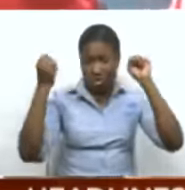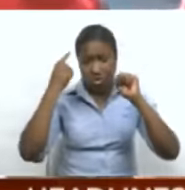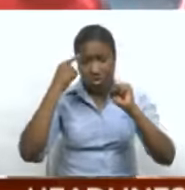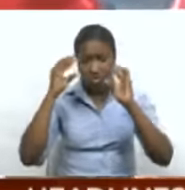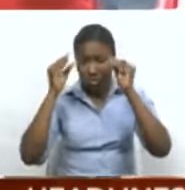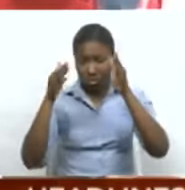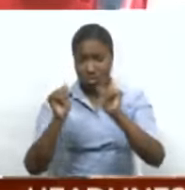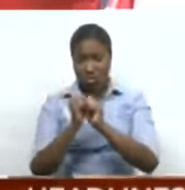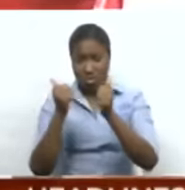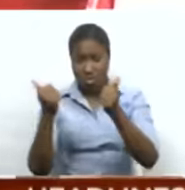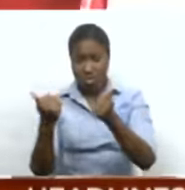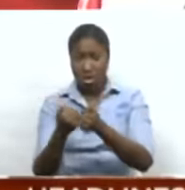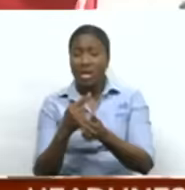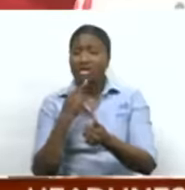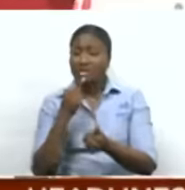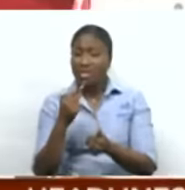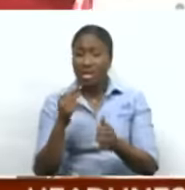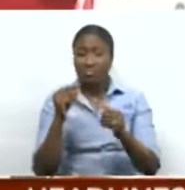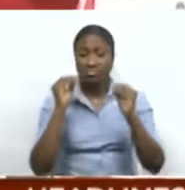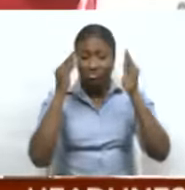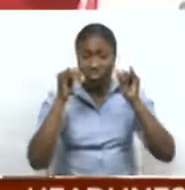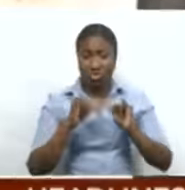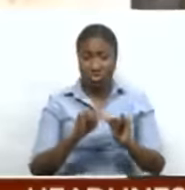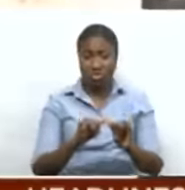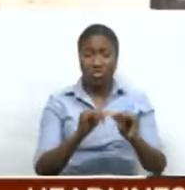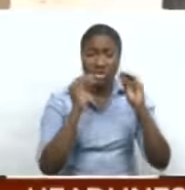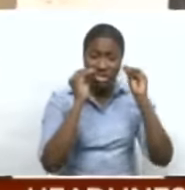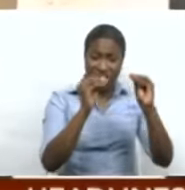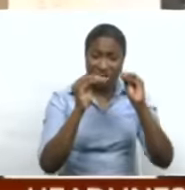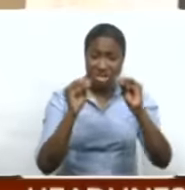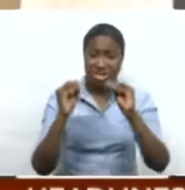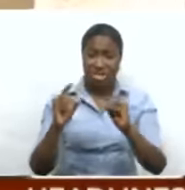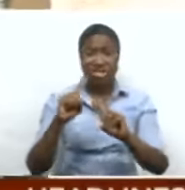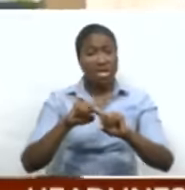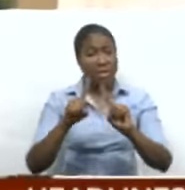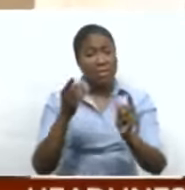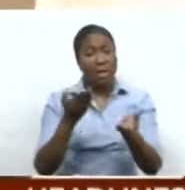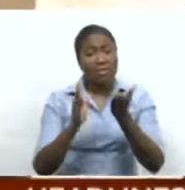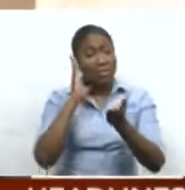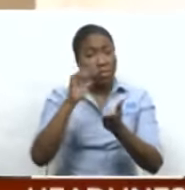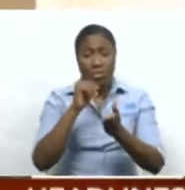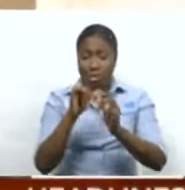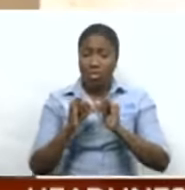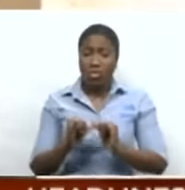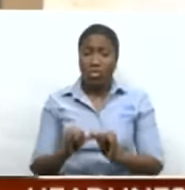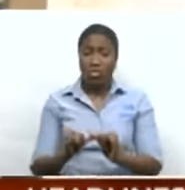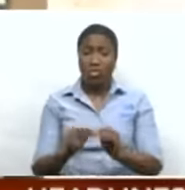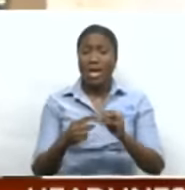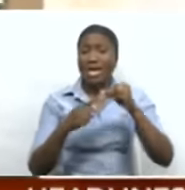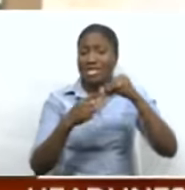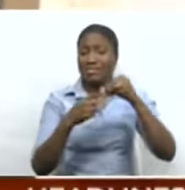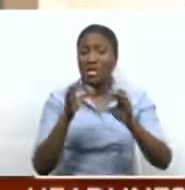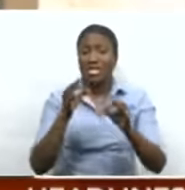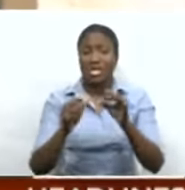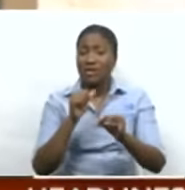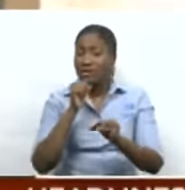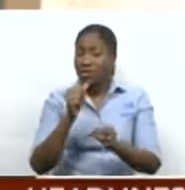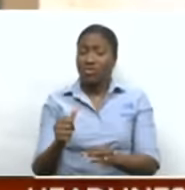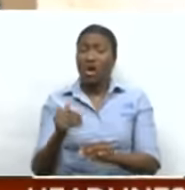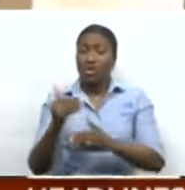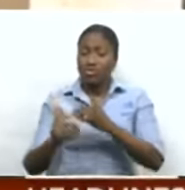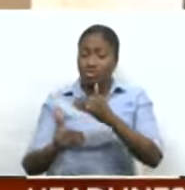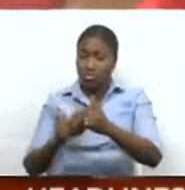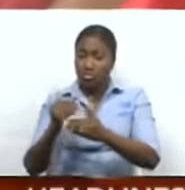lecturers continue to teach, but could not promise it will remain that way, especially if negotiations fail to move forward.